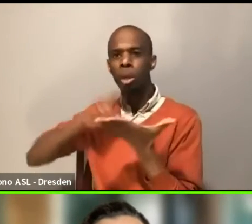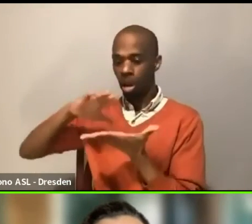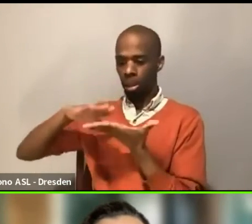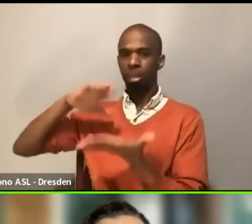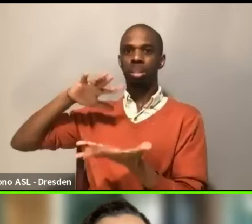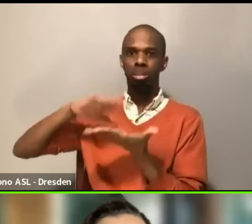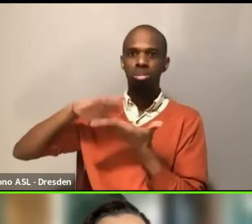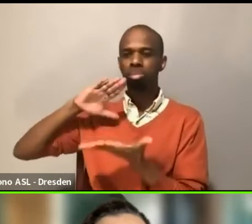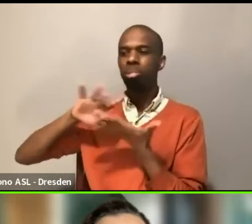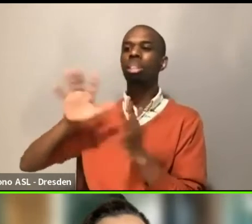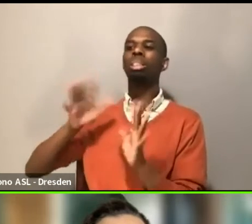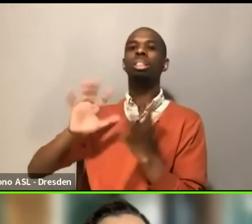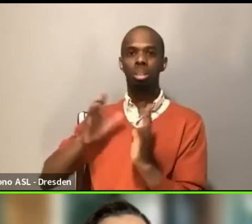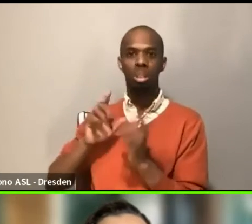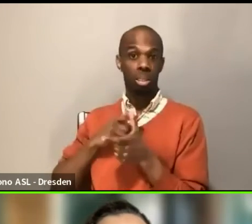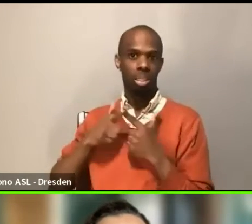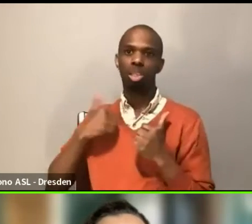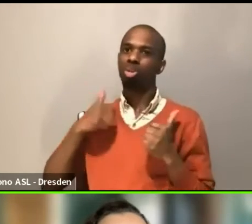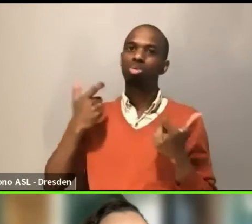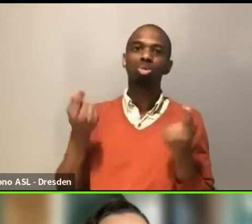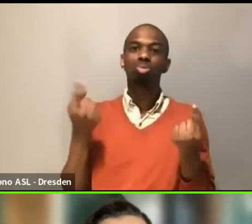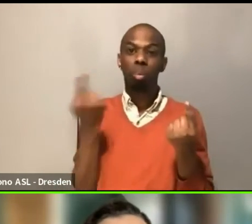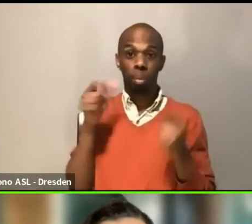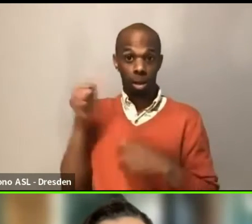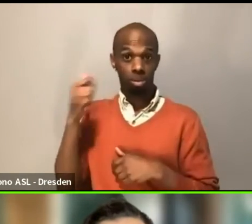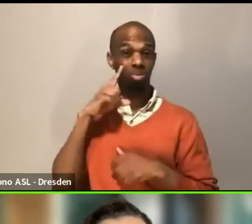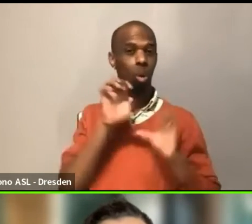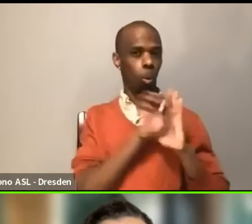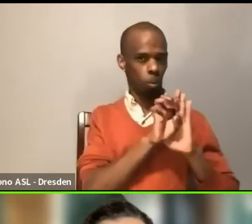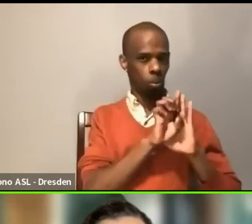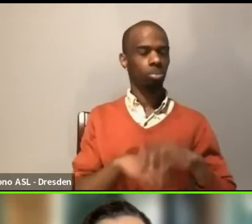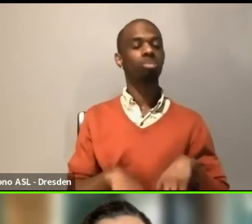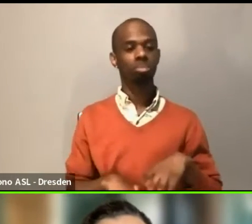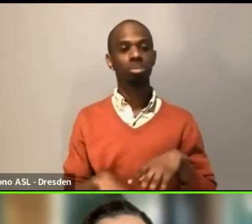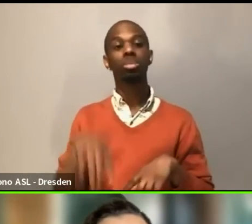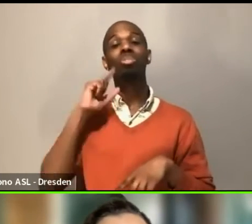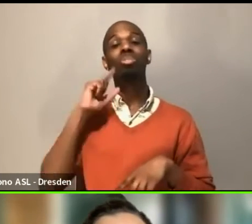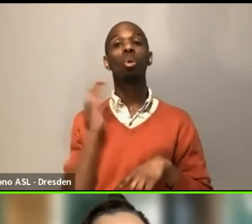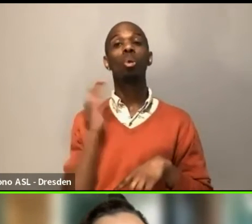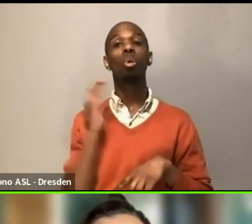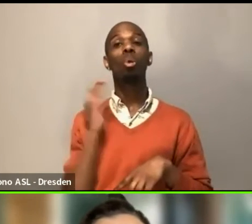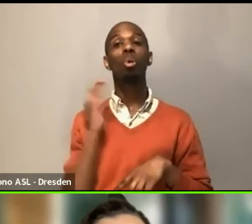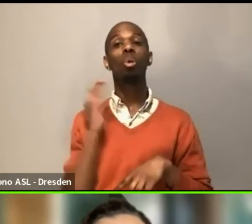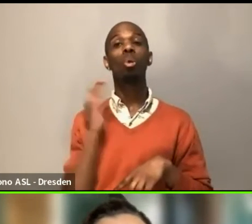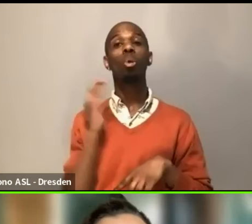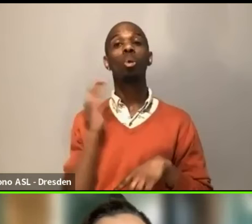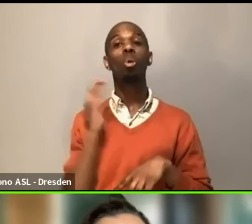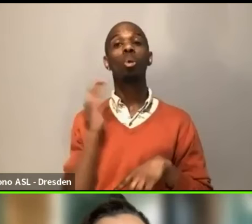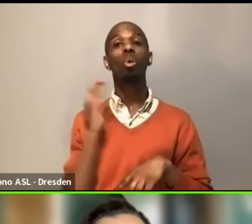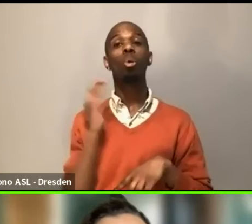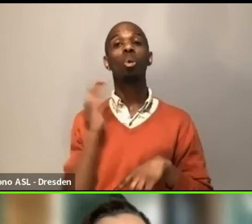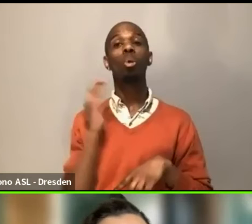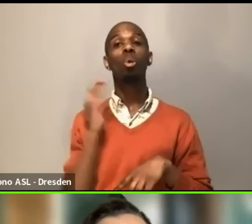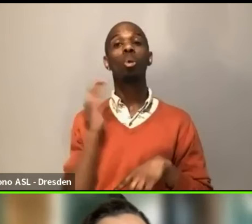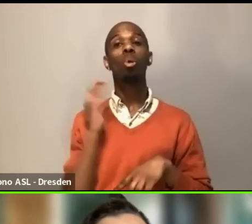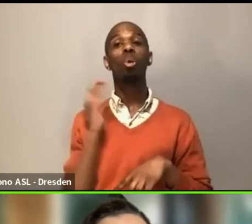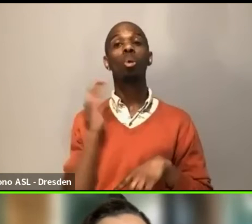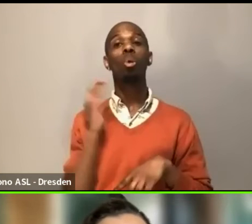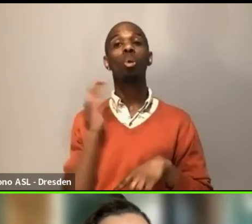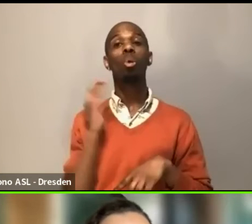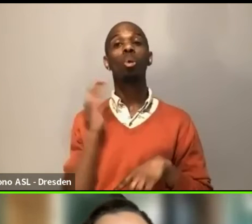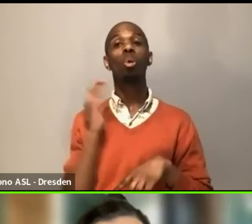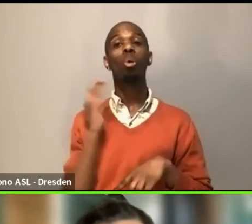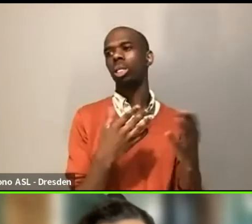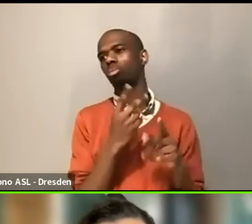year has pushed this as much as we can with the work we're doing in terms of like, we are offering caregiving, uh, you know,